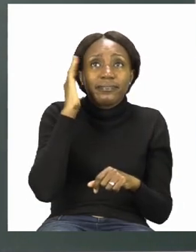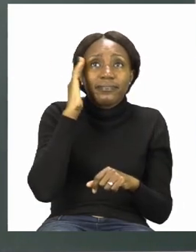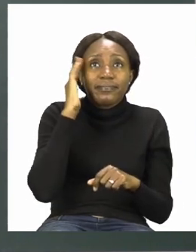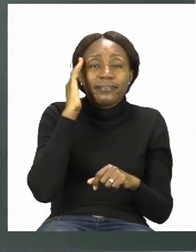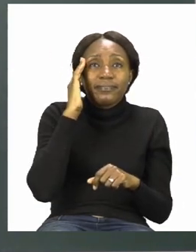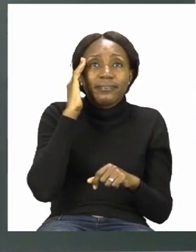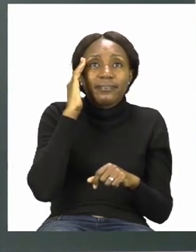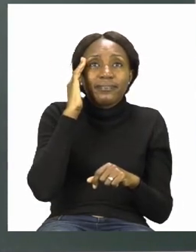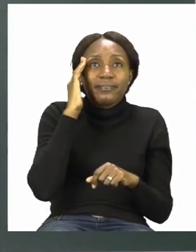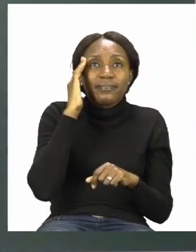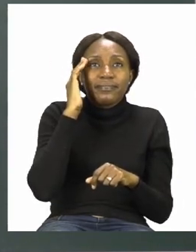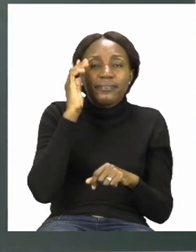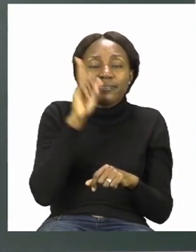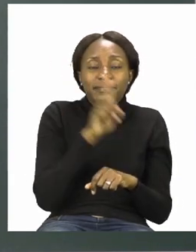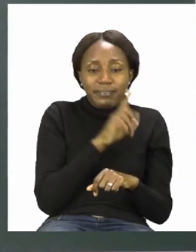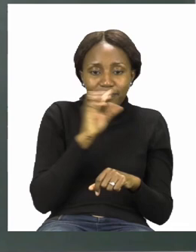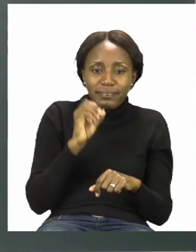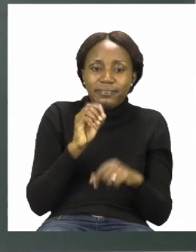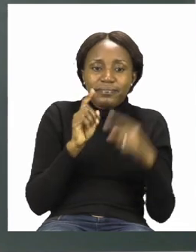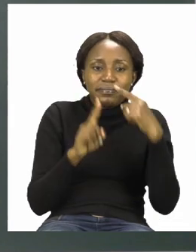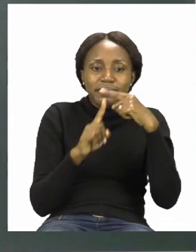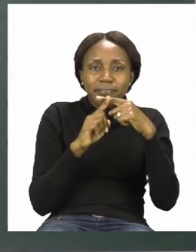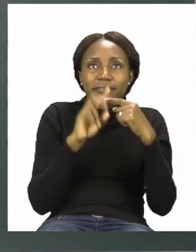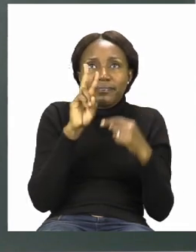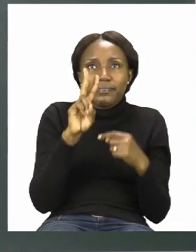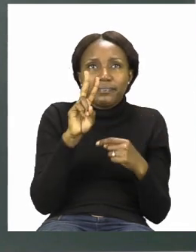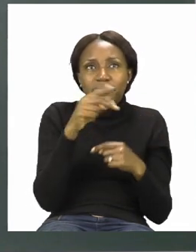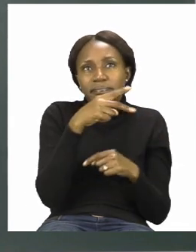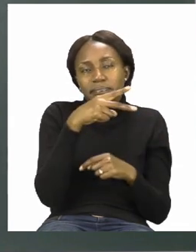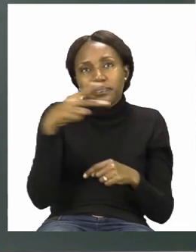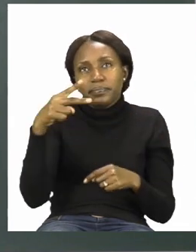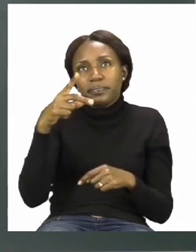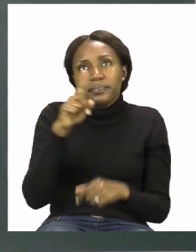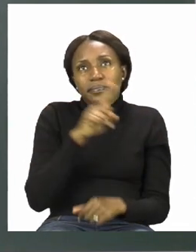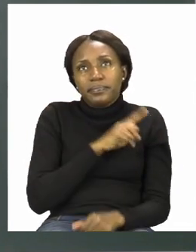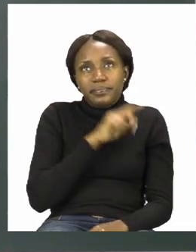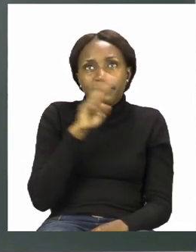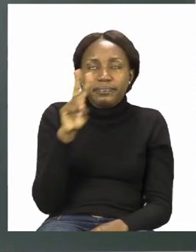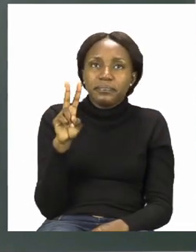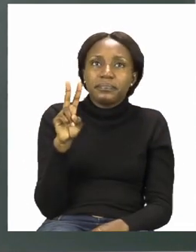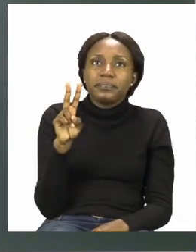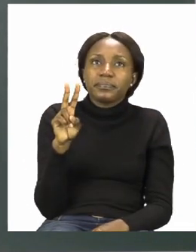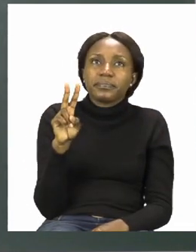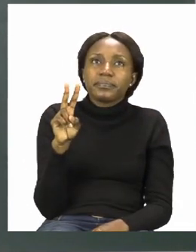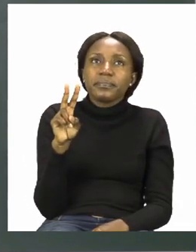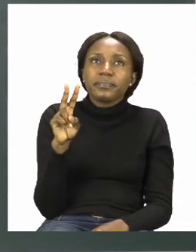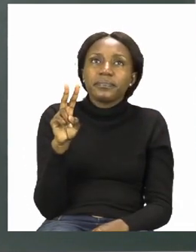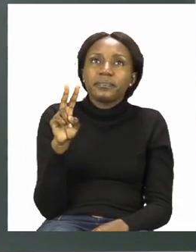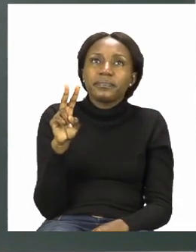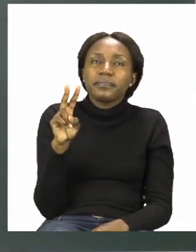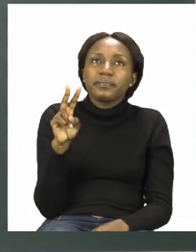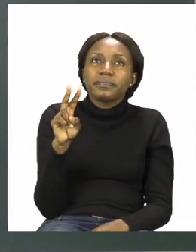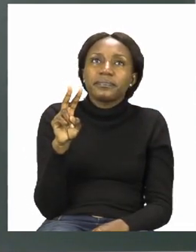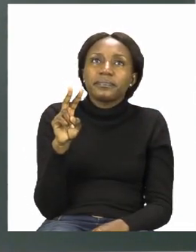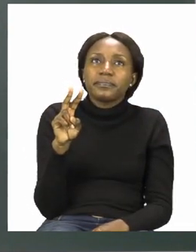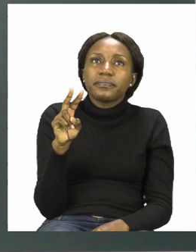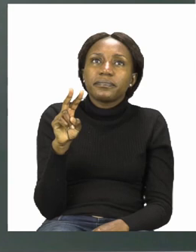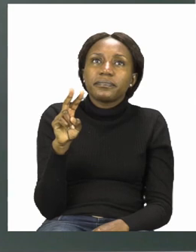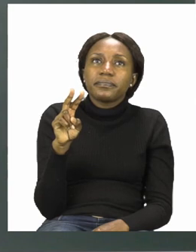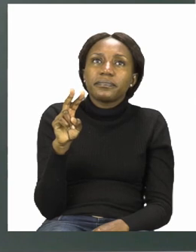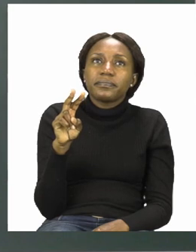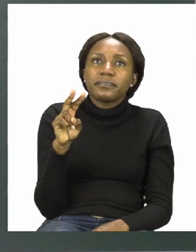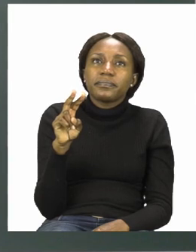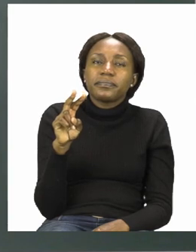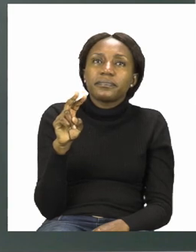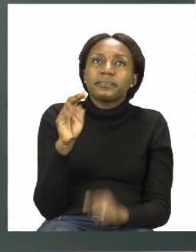10 plus 2 equals 12 12 I want you to try and use